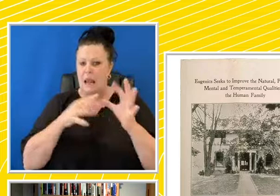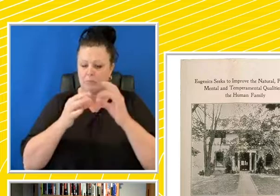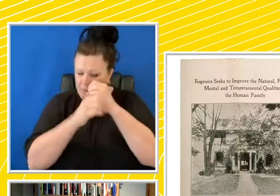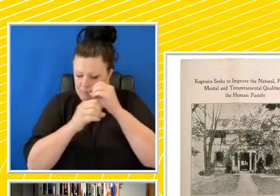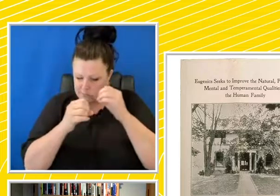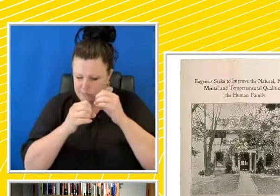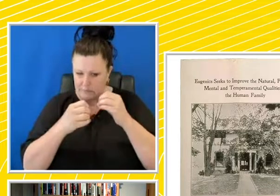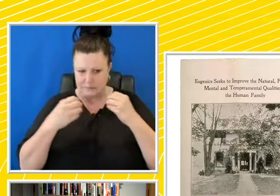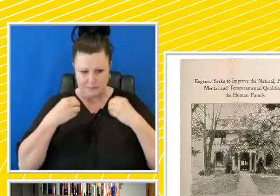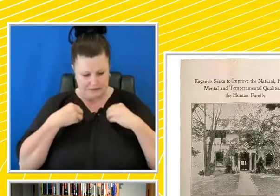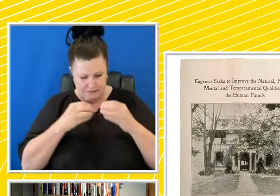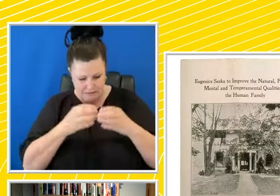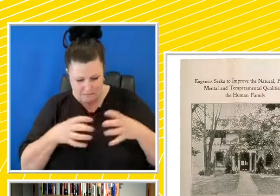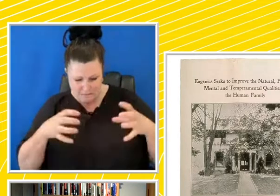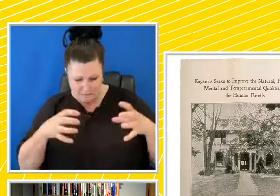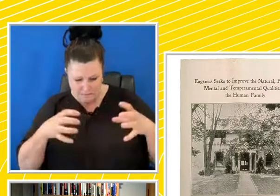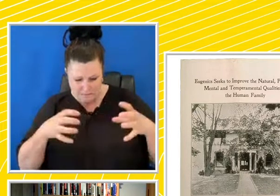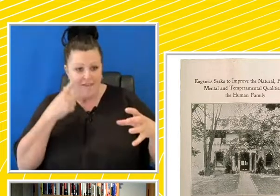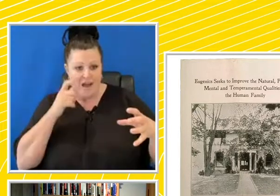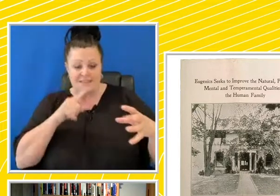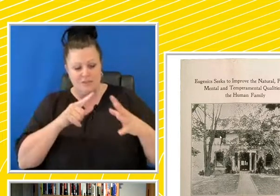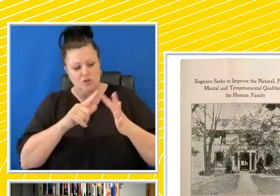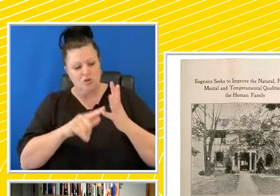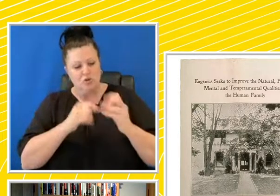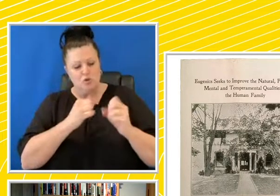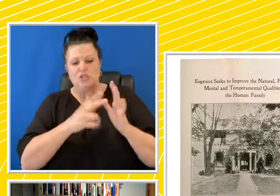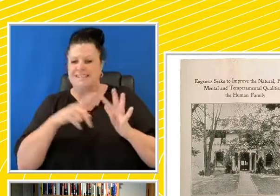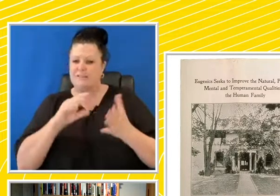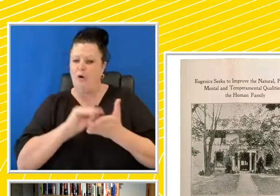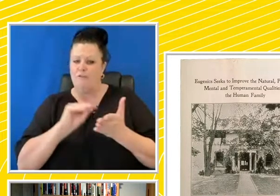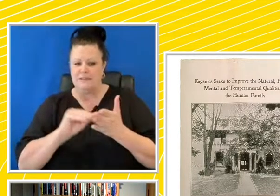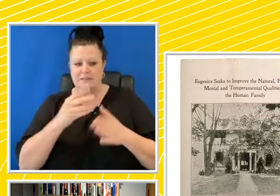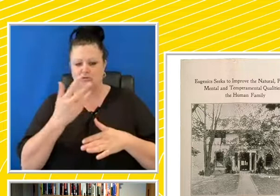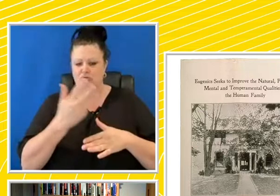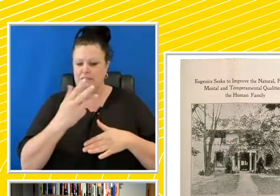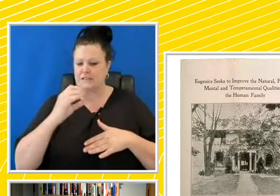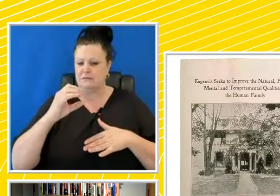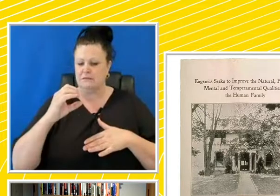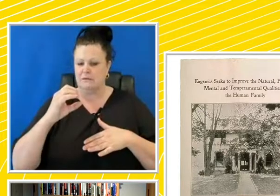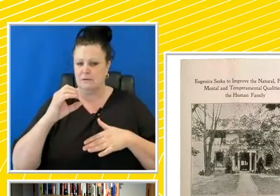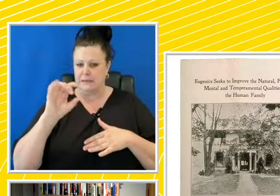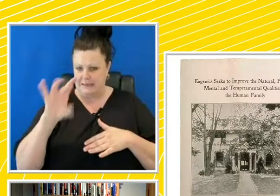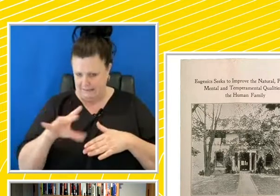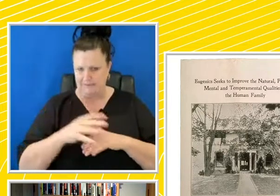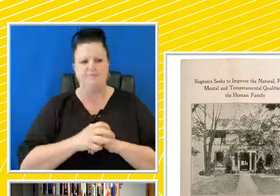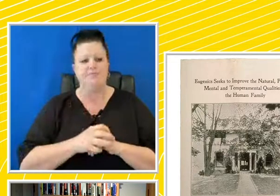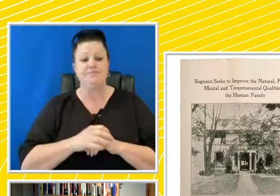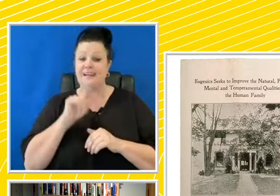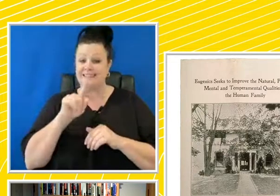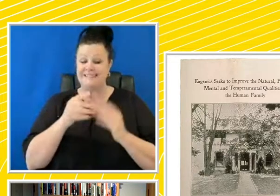what's called the eugenics record office in 1910. And this is a pamphlet from 1910.